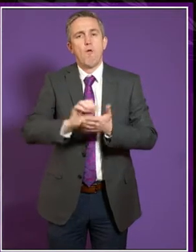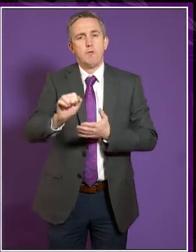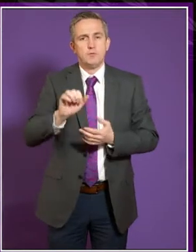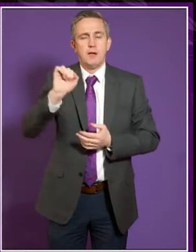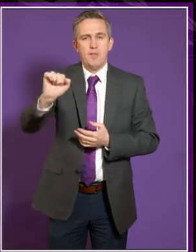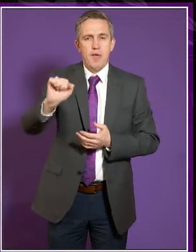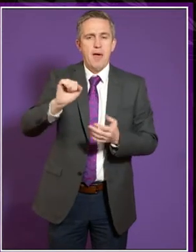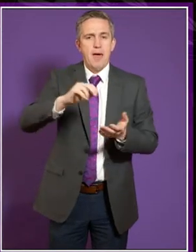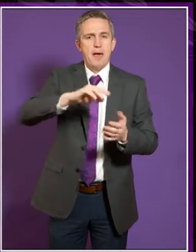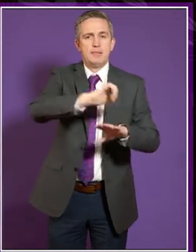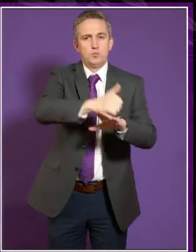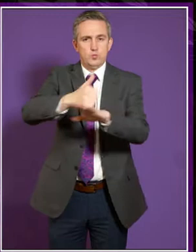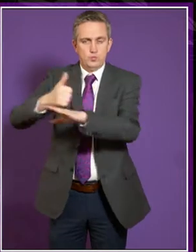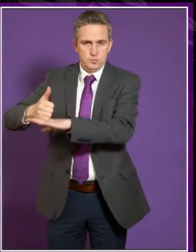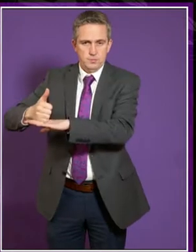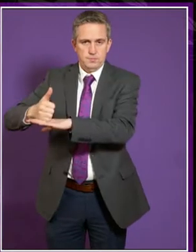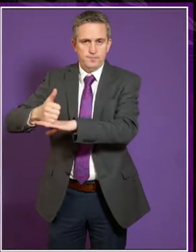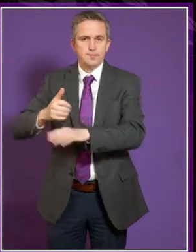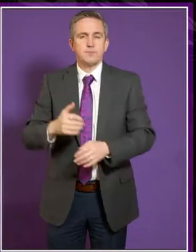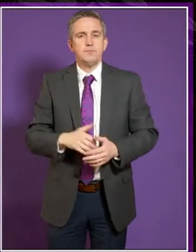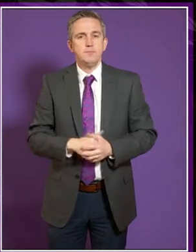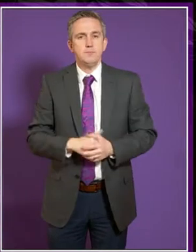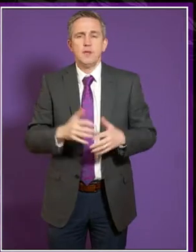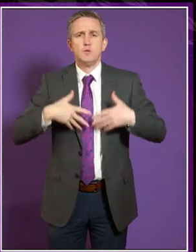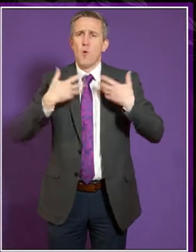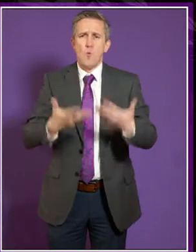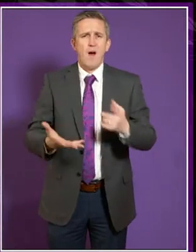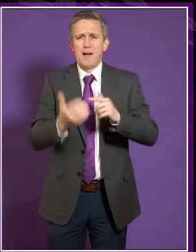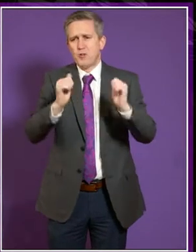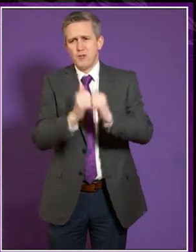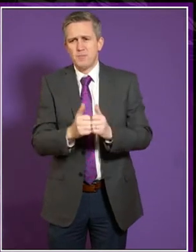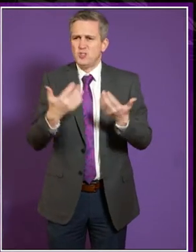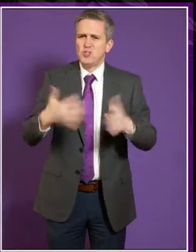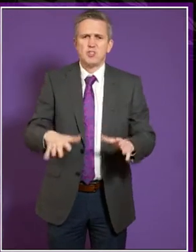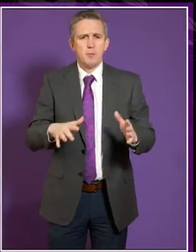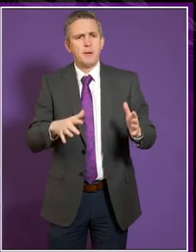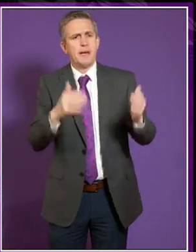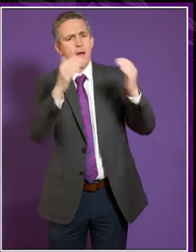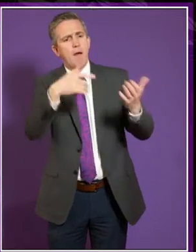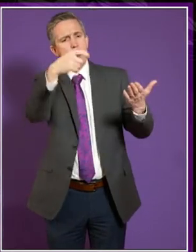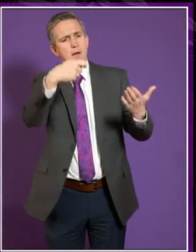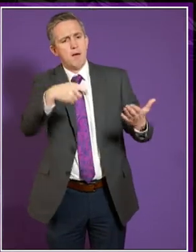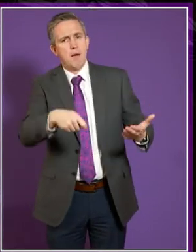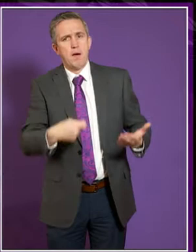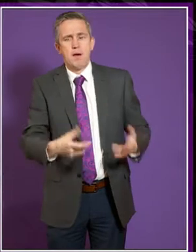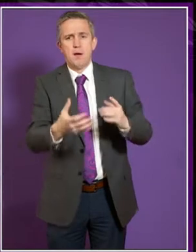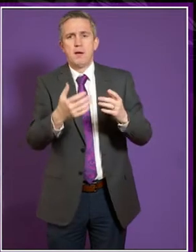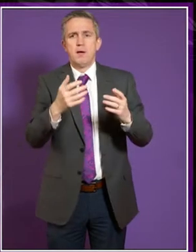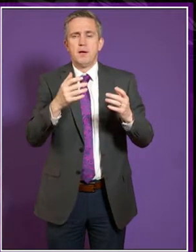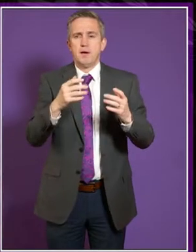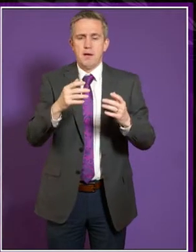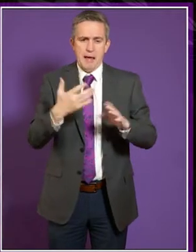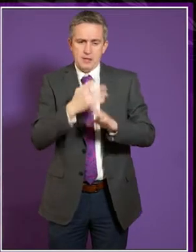There is a risk, as you say, that otherwise it becomes a kind of box ticking exercise. Have you assessed this program? Do you have an